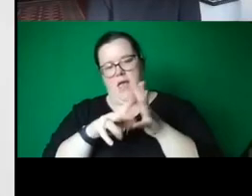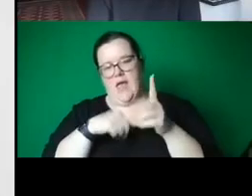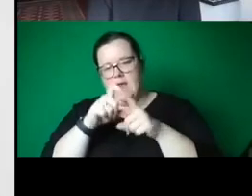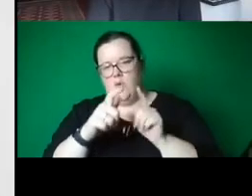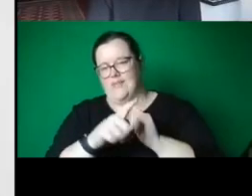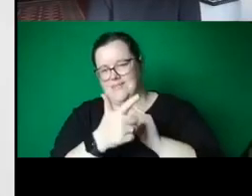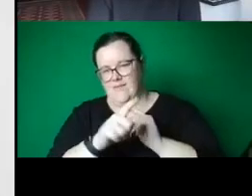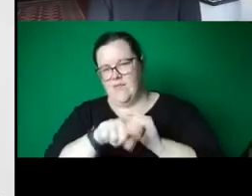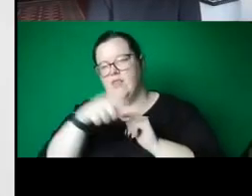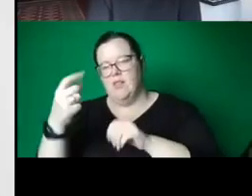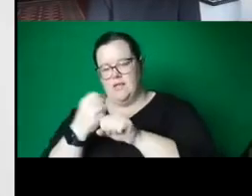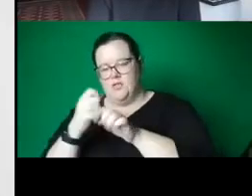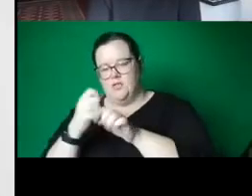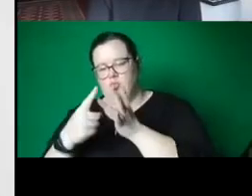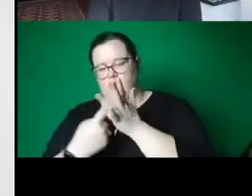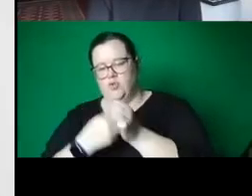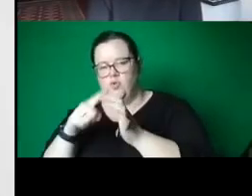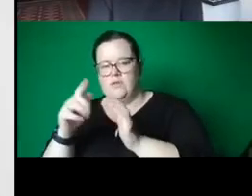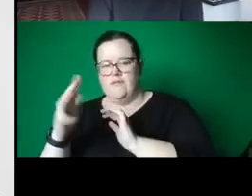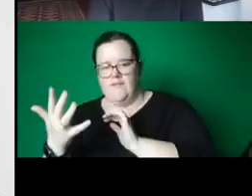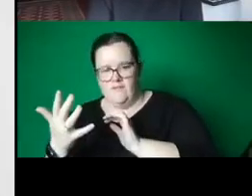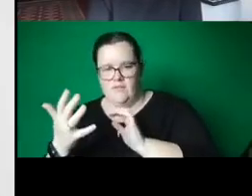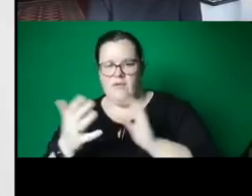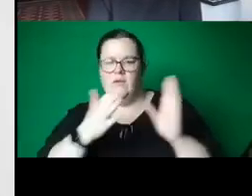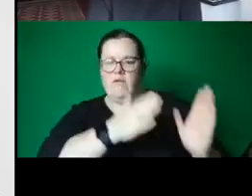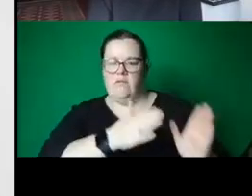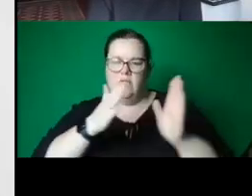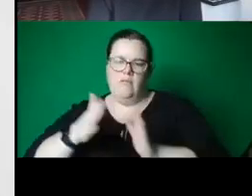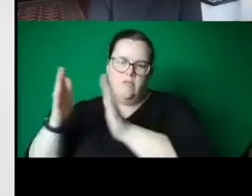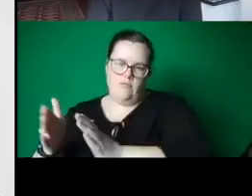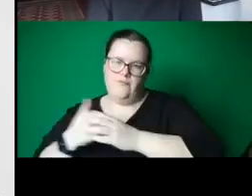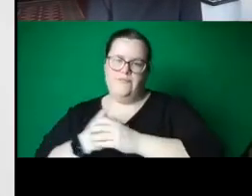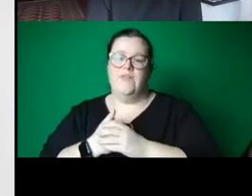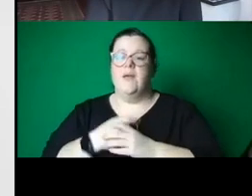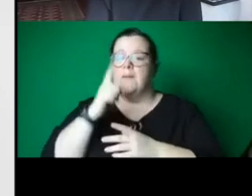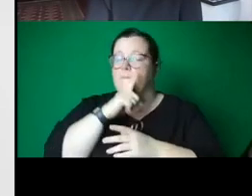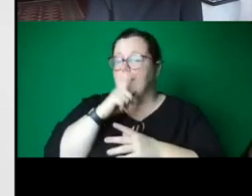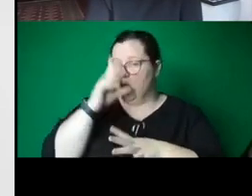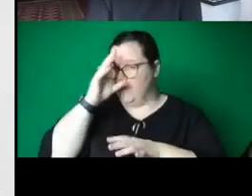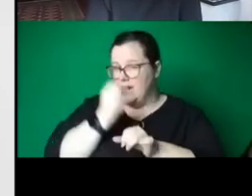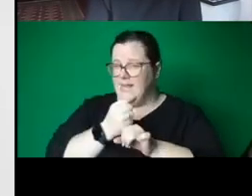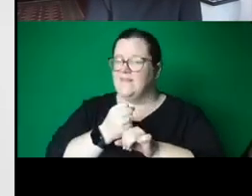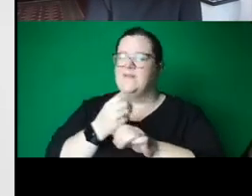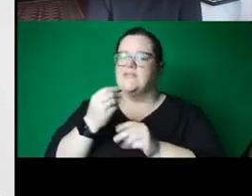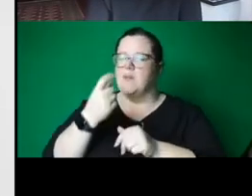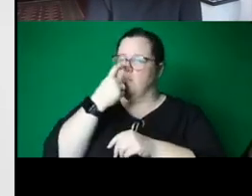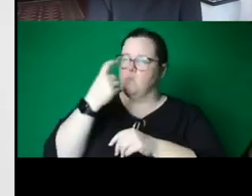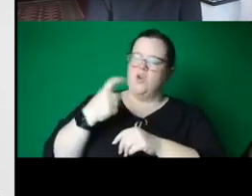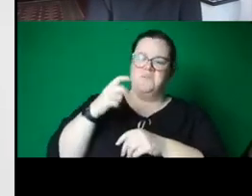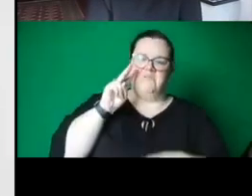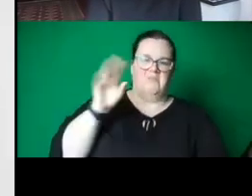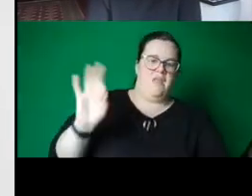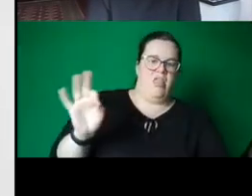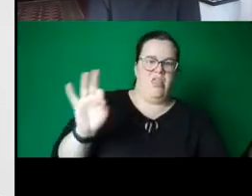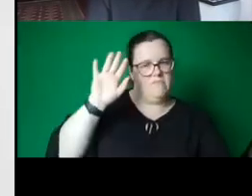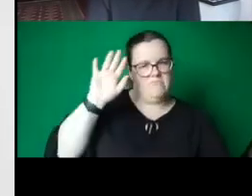people know how monuments are invisible. However, they're never invisible to me. I always noticed monuments. I studied them, and they tell